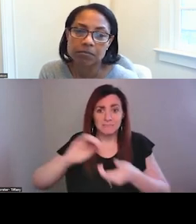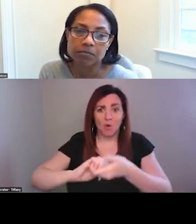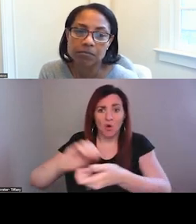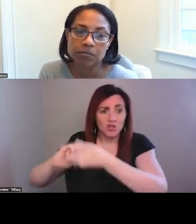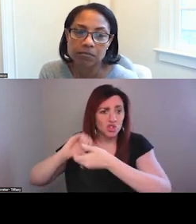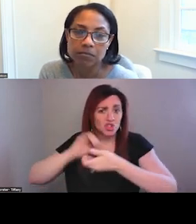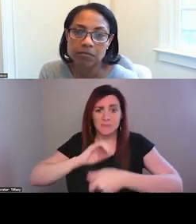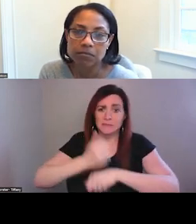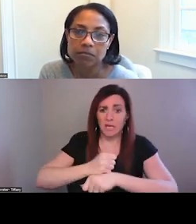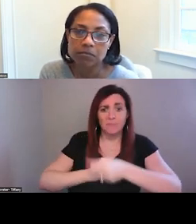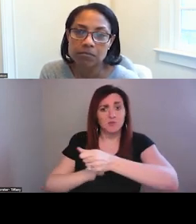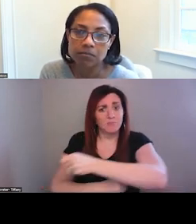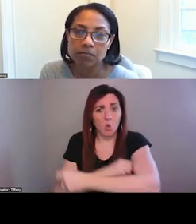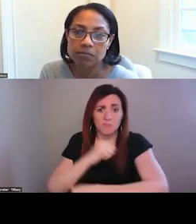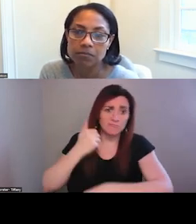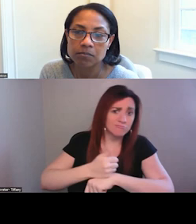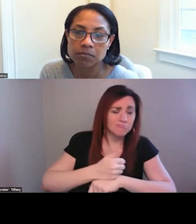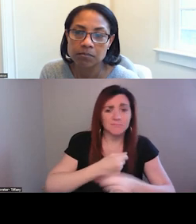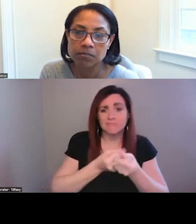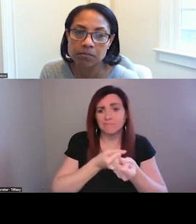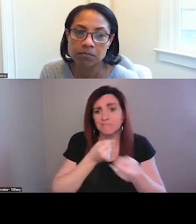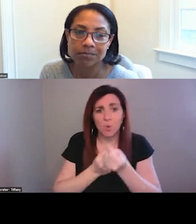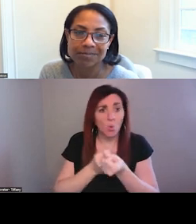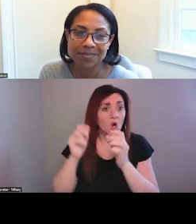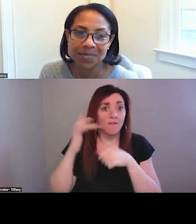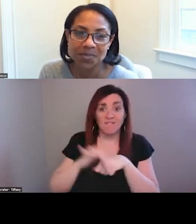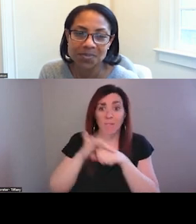And we are very present in every community.